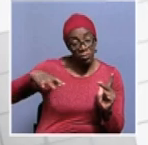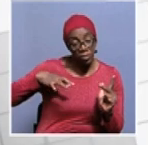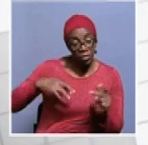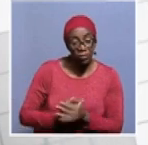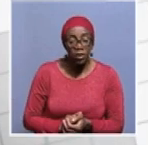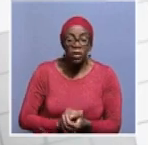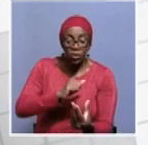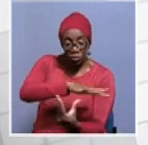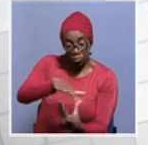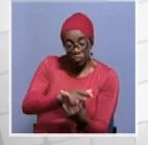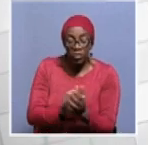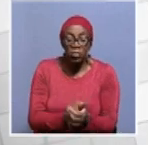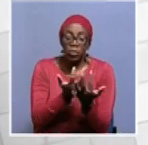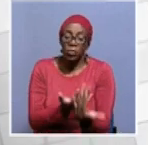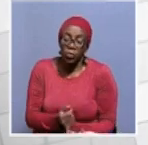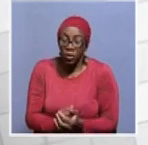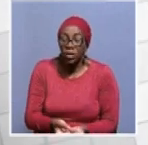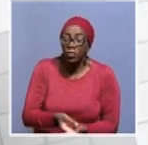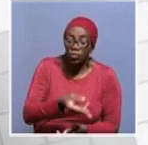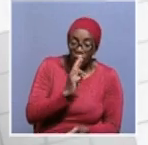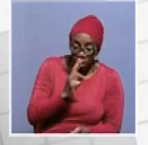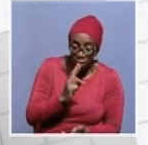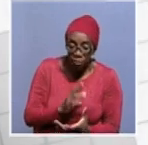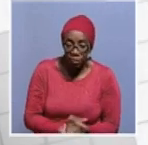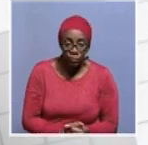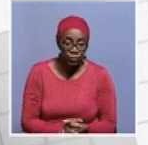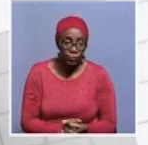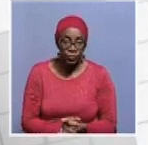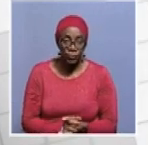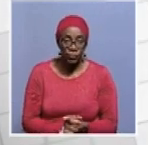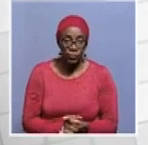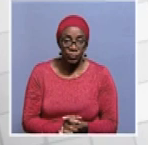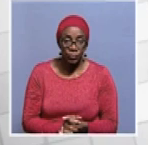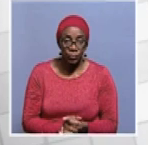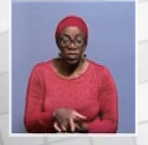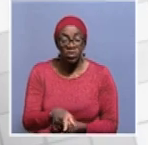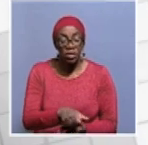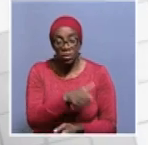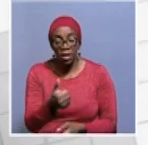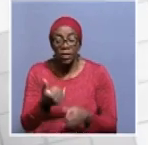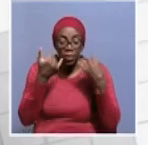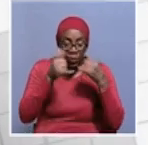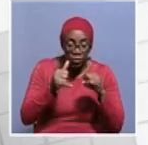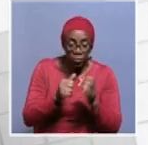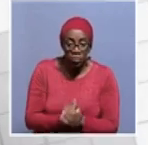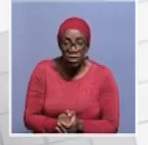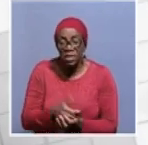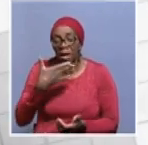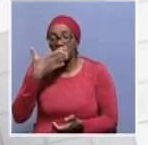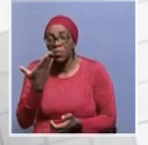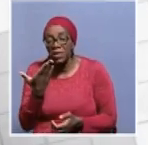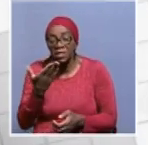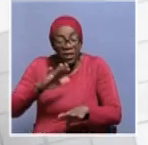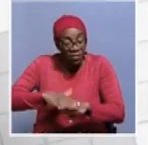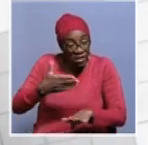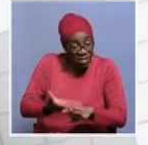there were just some other information which was missing like from the singular family the issue of id they could not find the id but everything